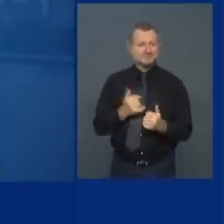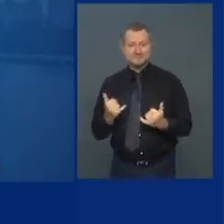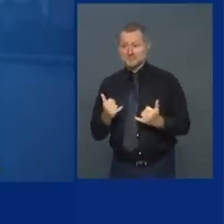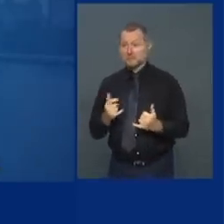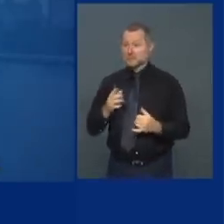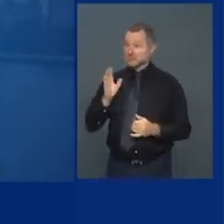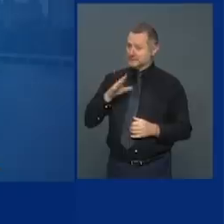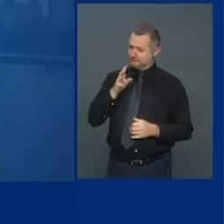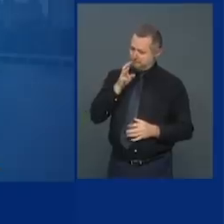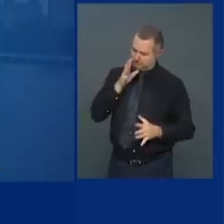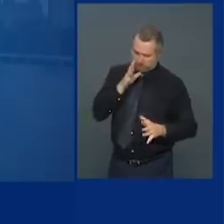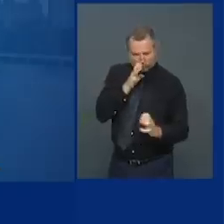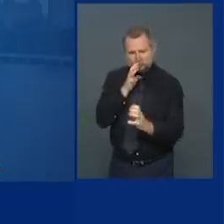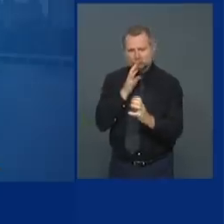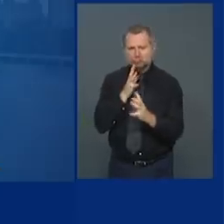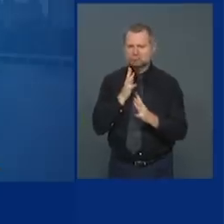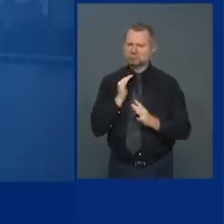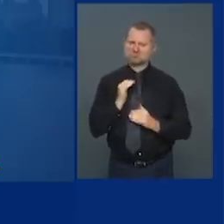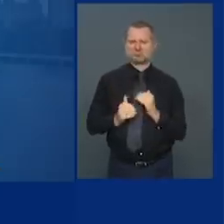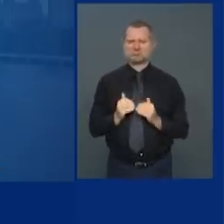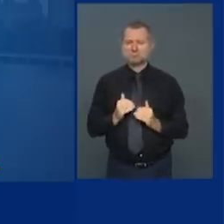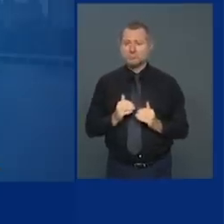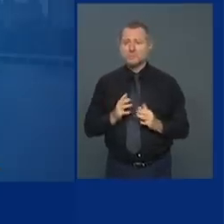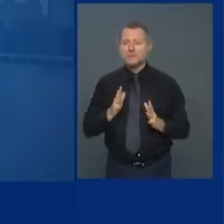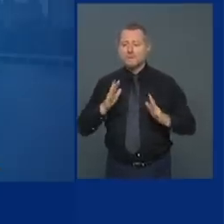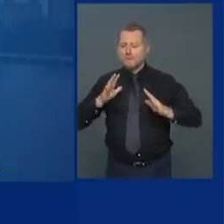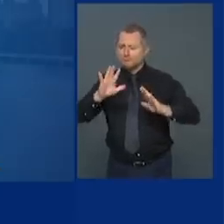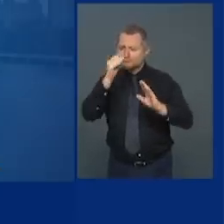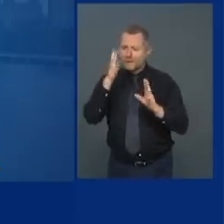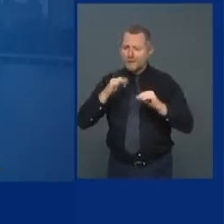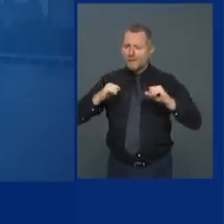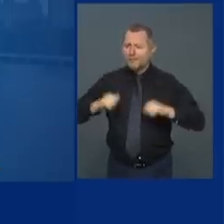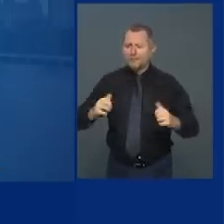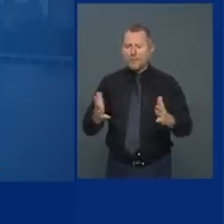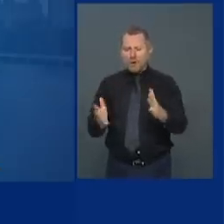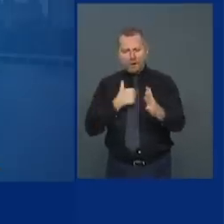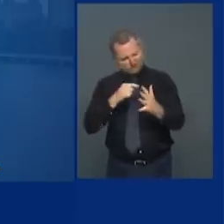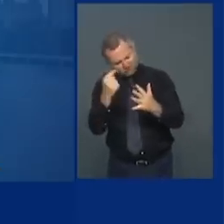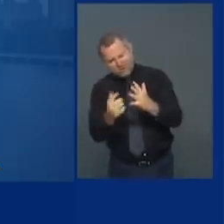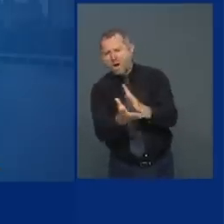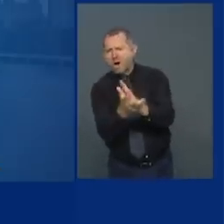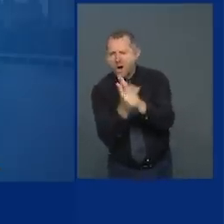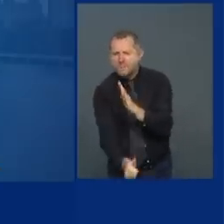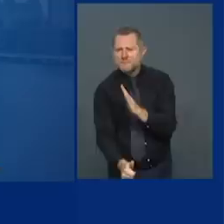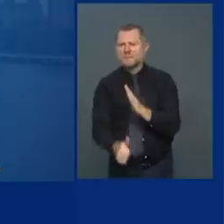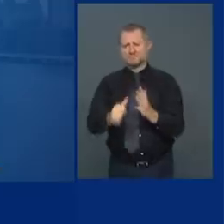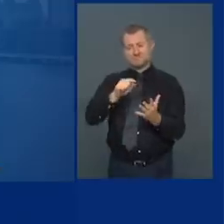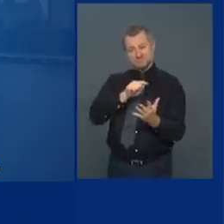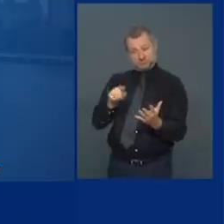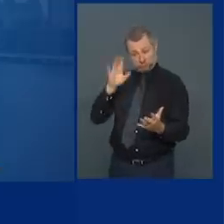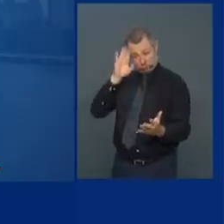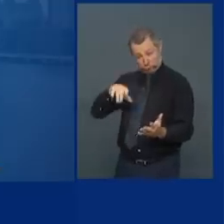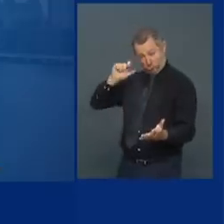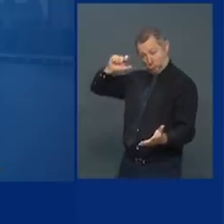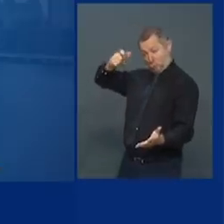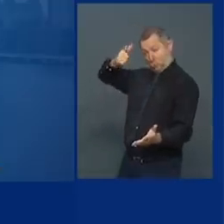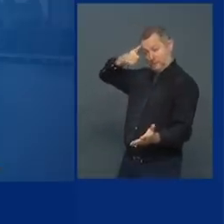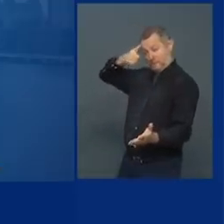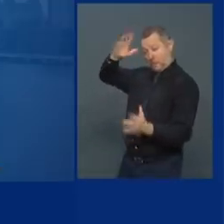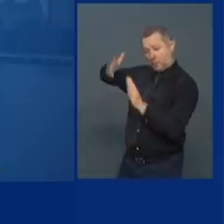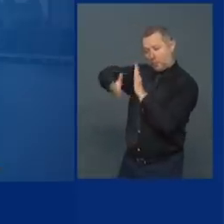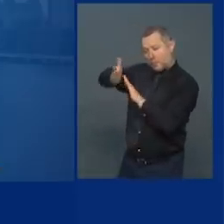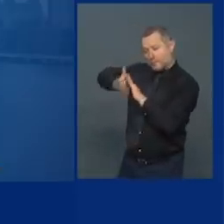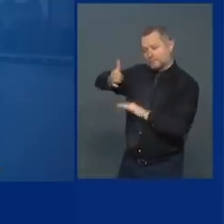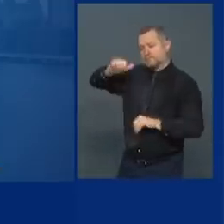and the capacity and the competence to do it. Government these days has to be competent. This is not